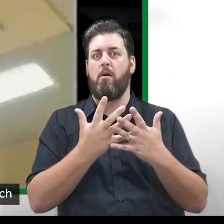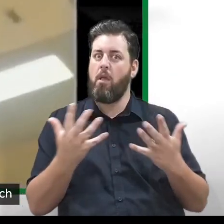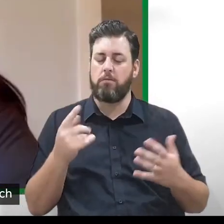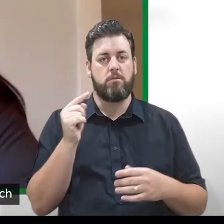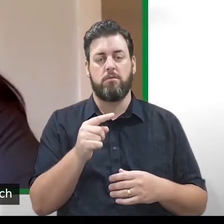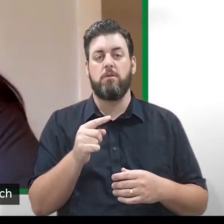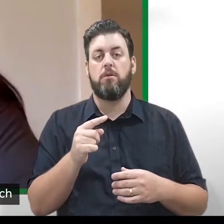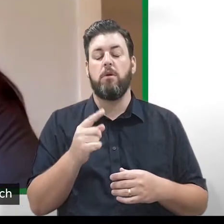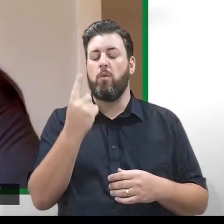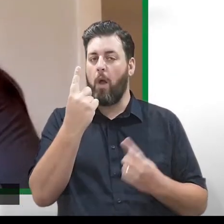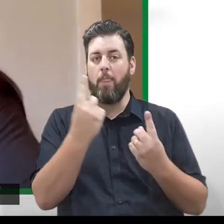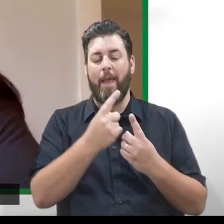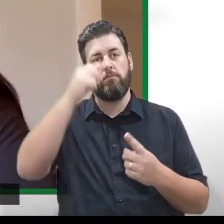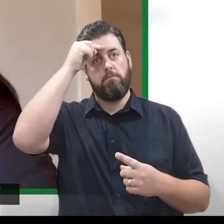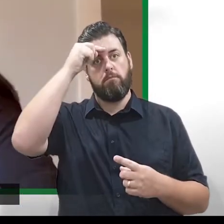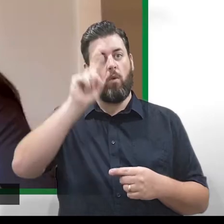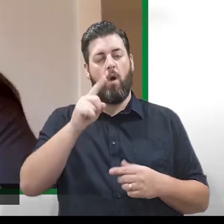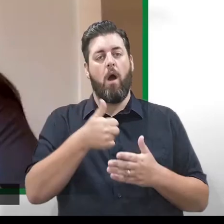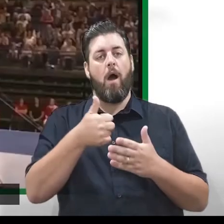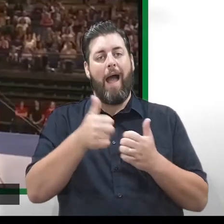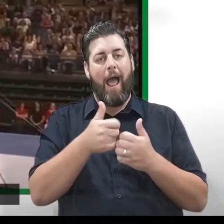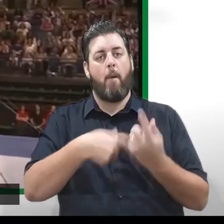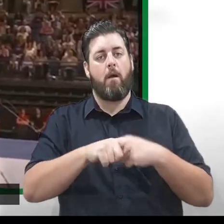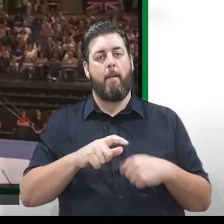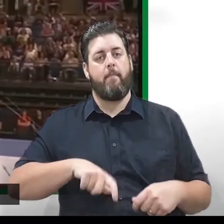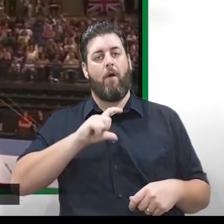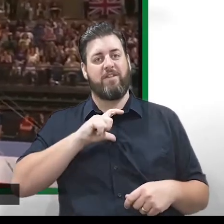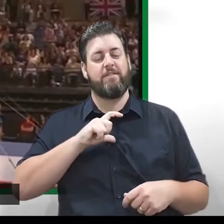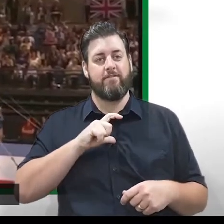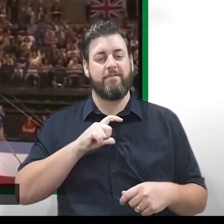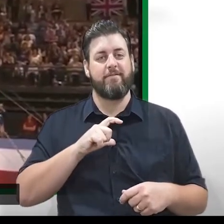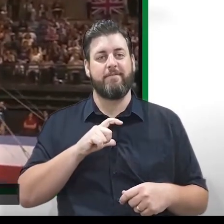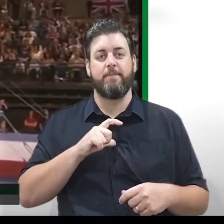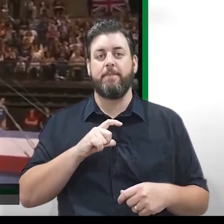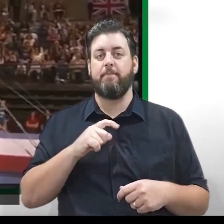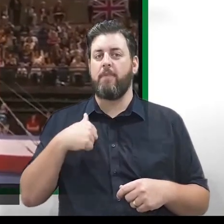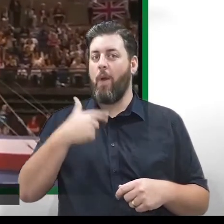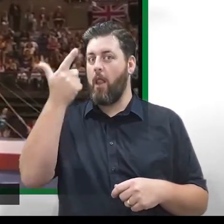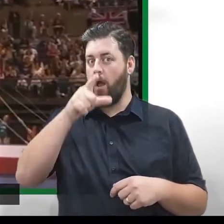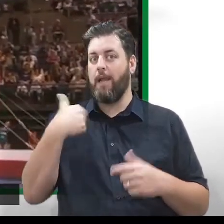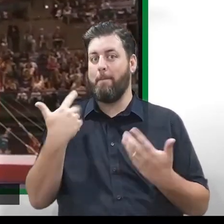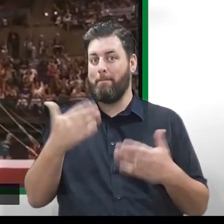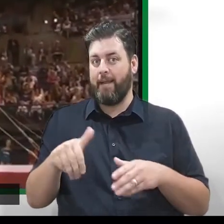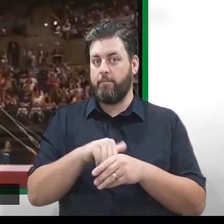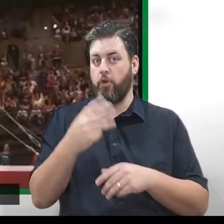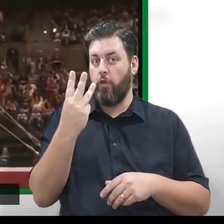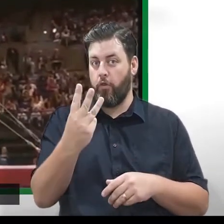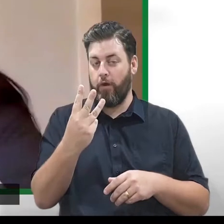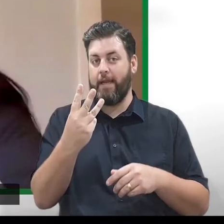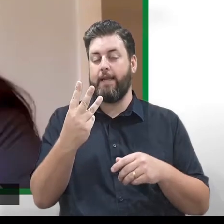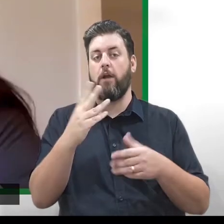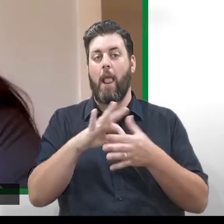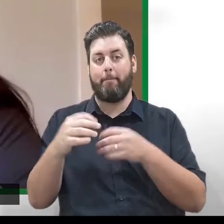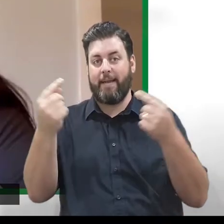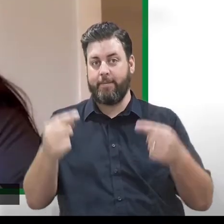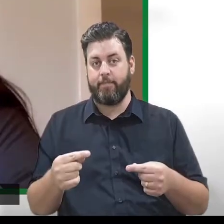and one of the things it did teach me was how to be confident. Now, I was lucky enough to go to three Olympic Games, so I got to go to Athens